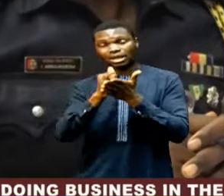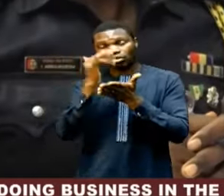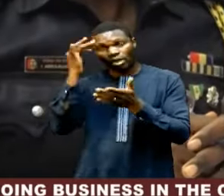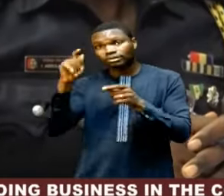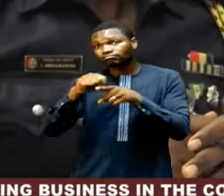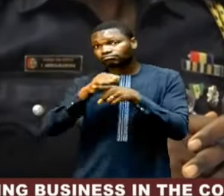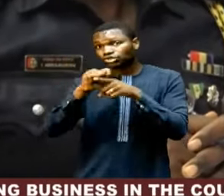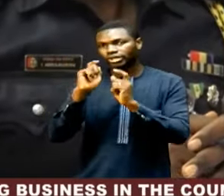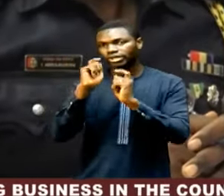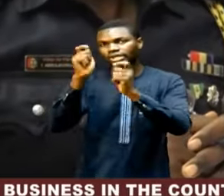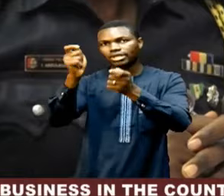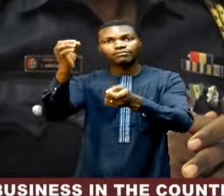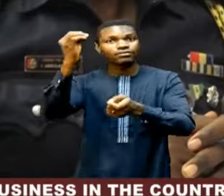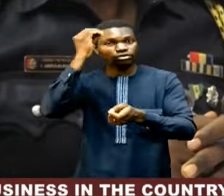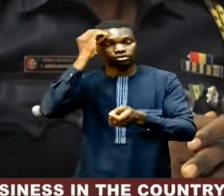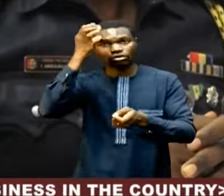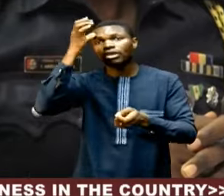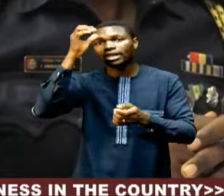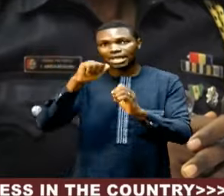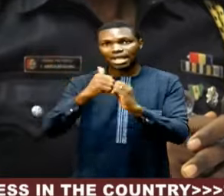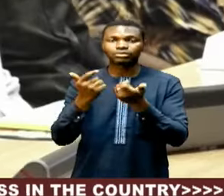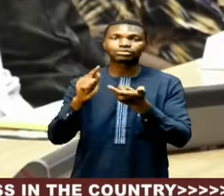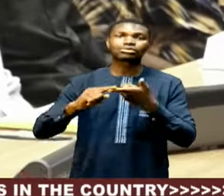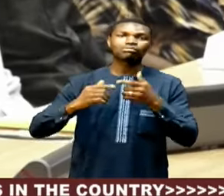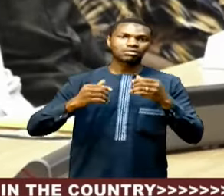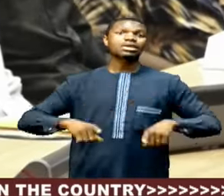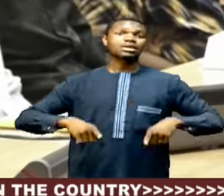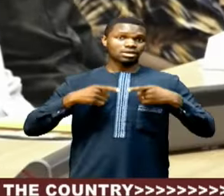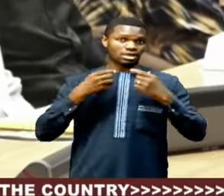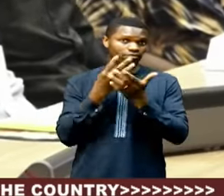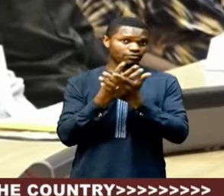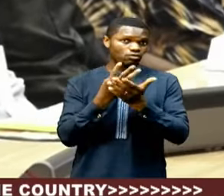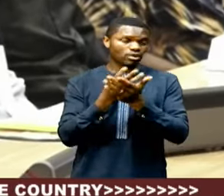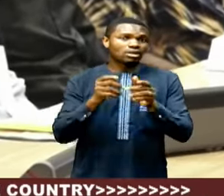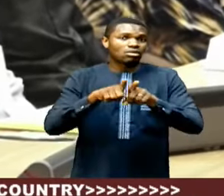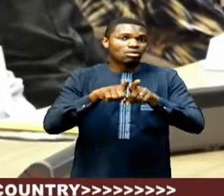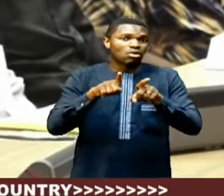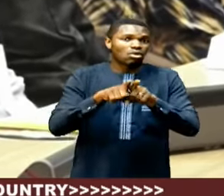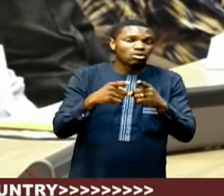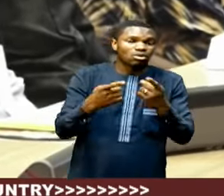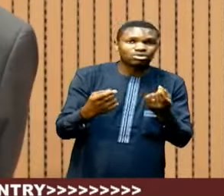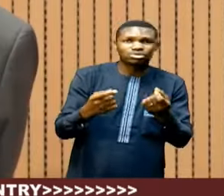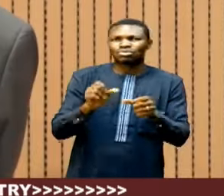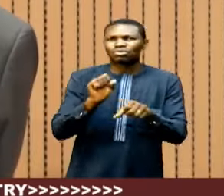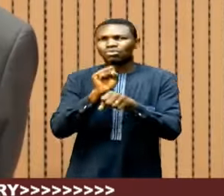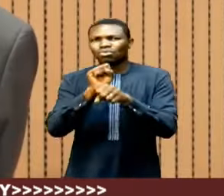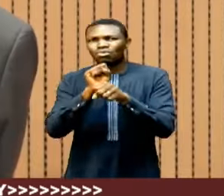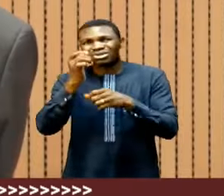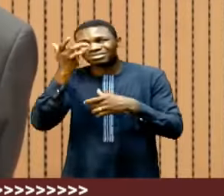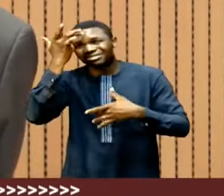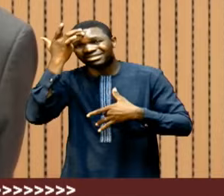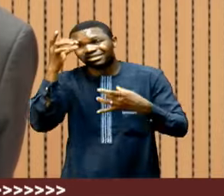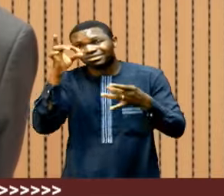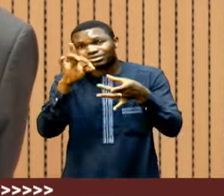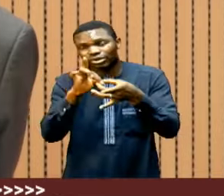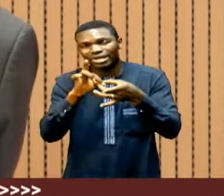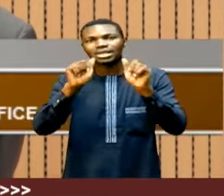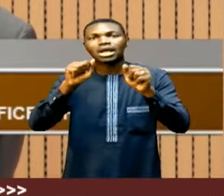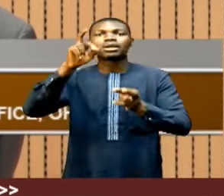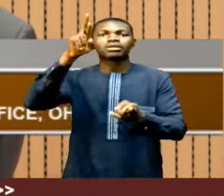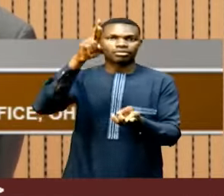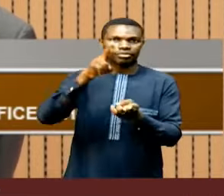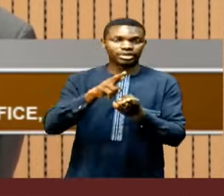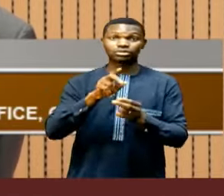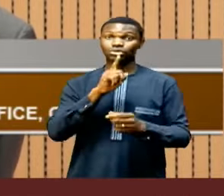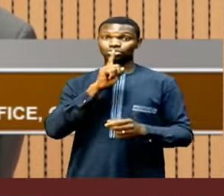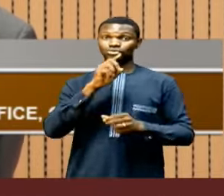them knowledge on healthy living and preventive measures against occupational-related disorders. Non-communicable disease has become a global public health